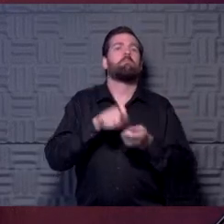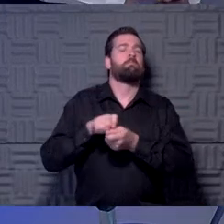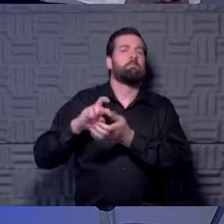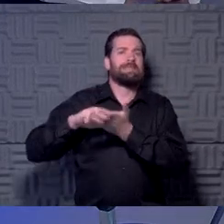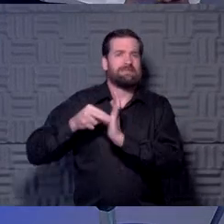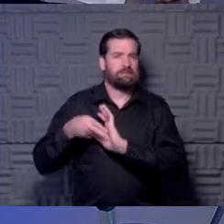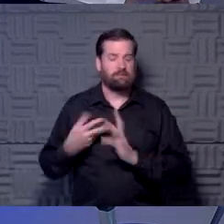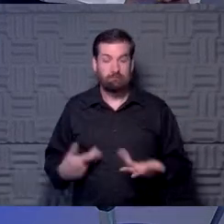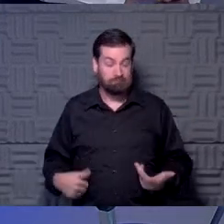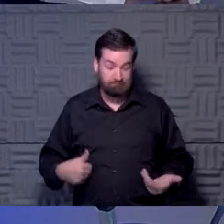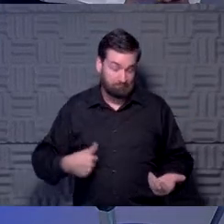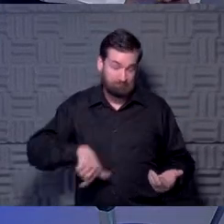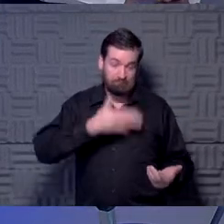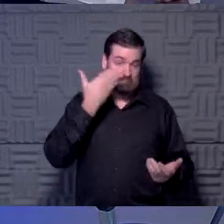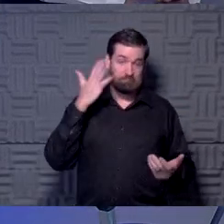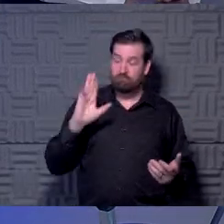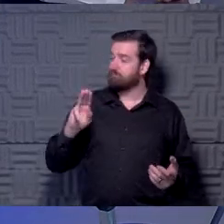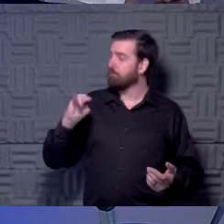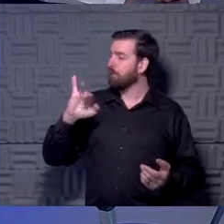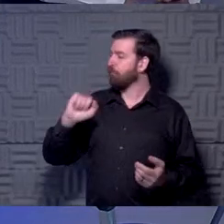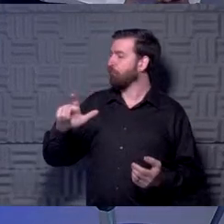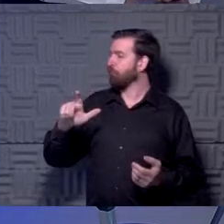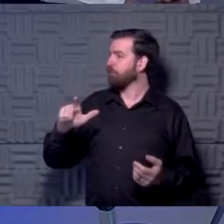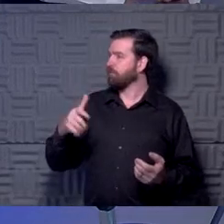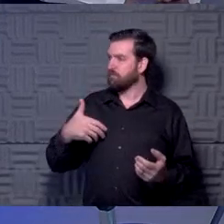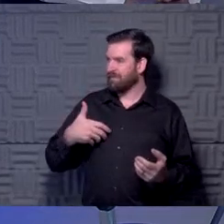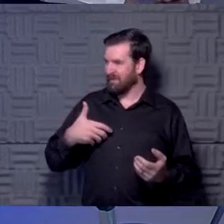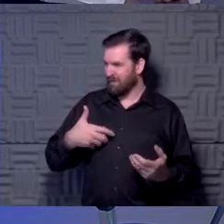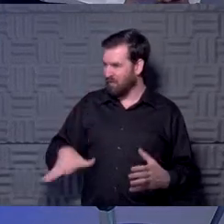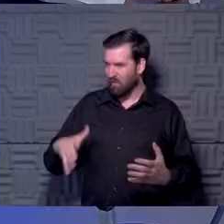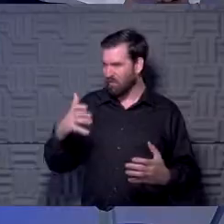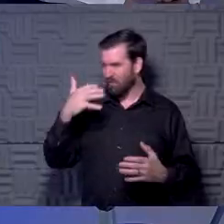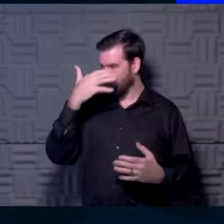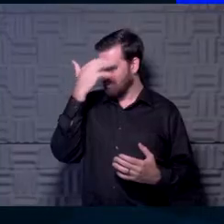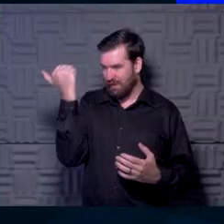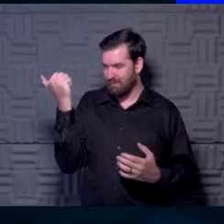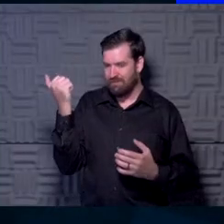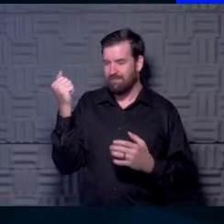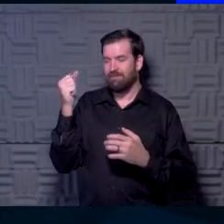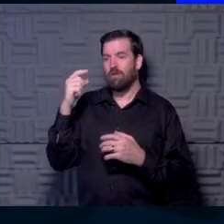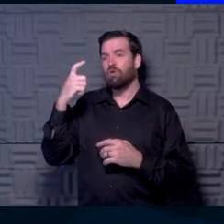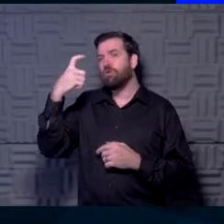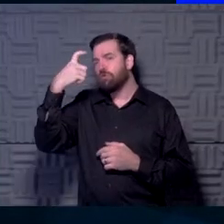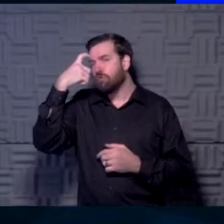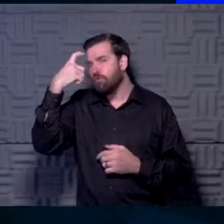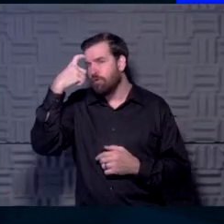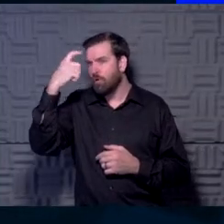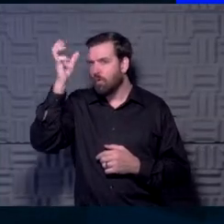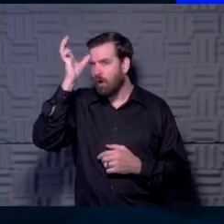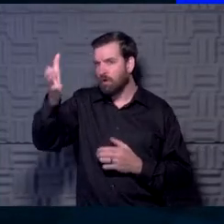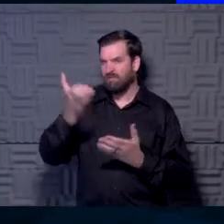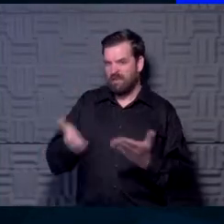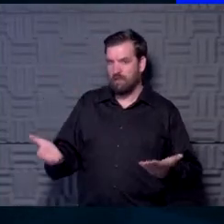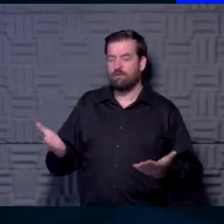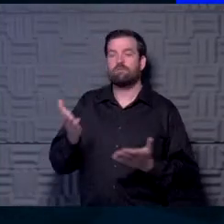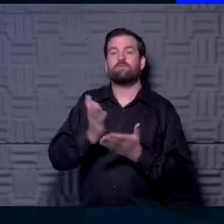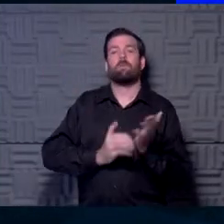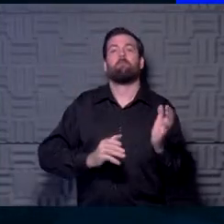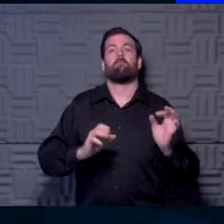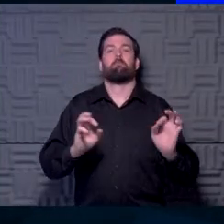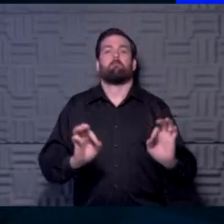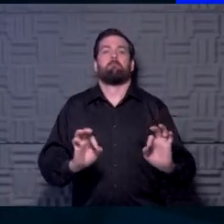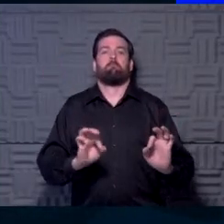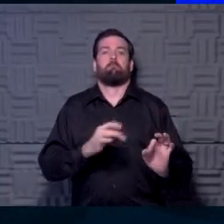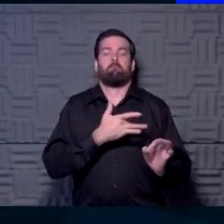means. Yeah. And Michael, I don't want us to forget this neurocognitive thing, because my fear is that somebody could have some mild inflammation,